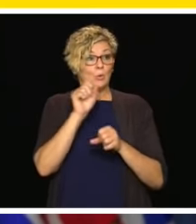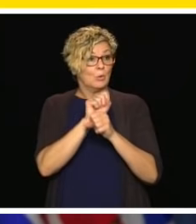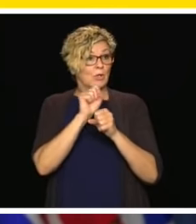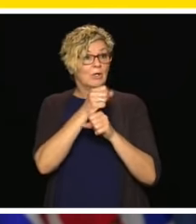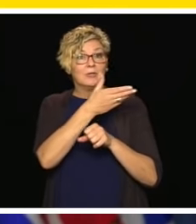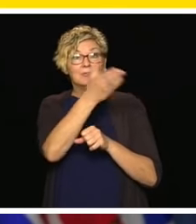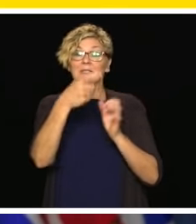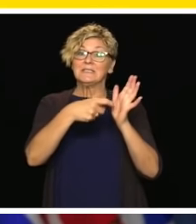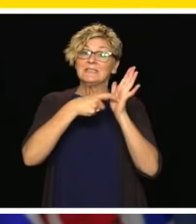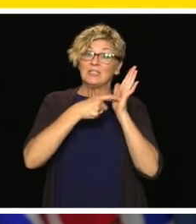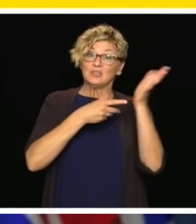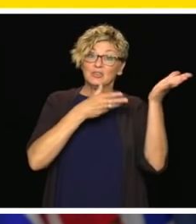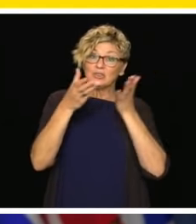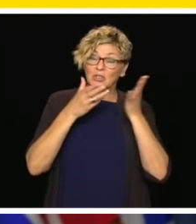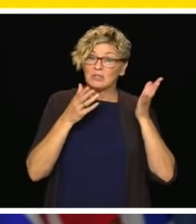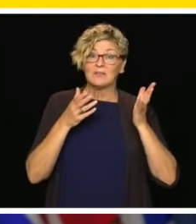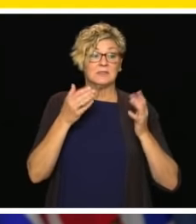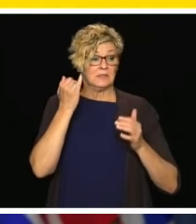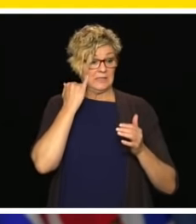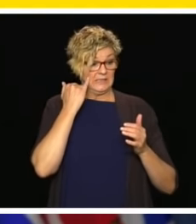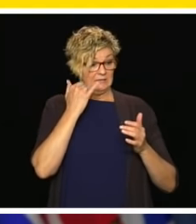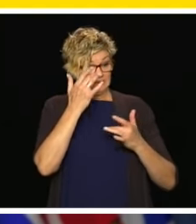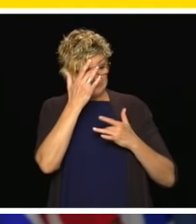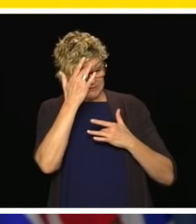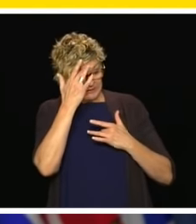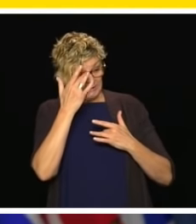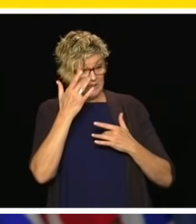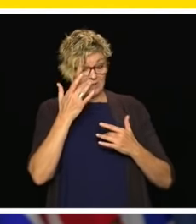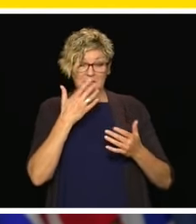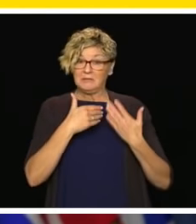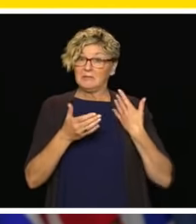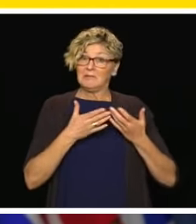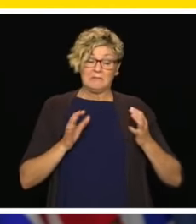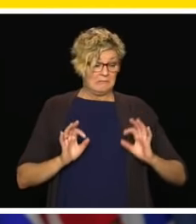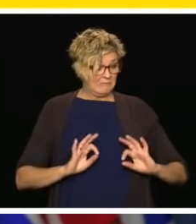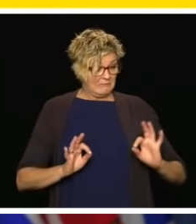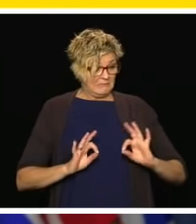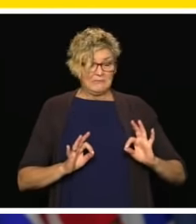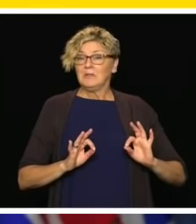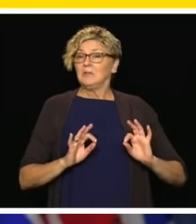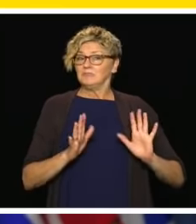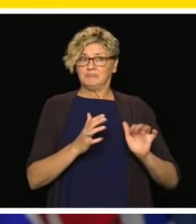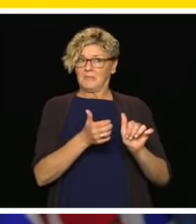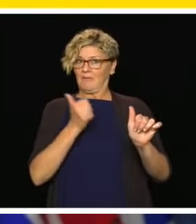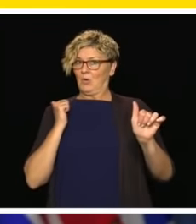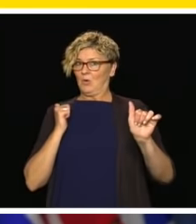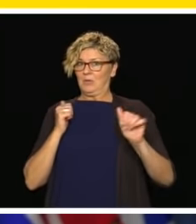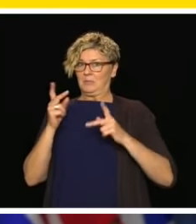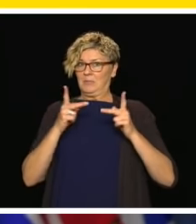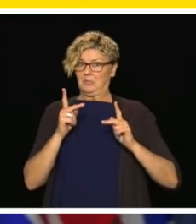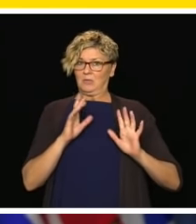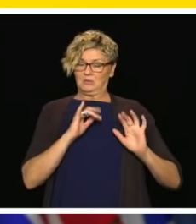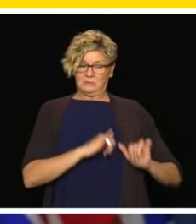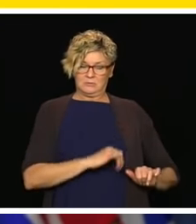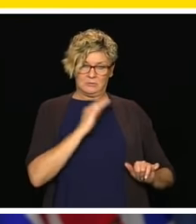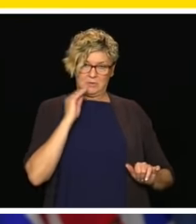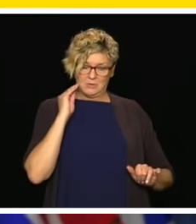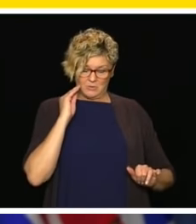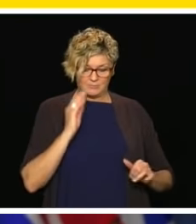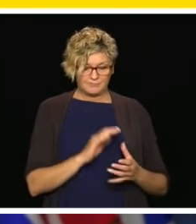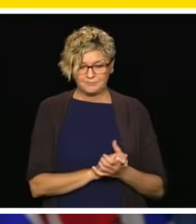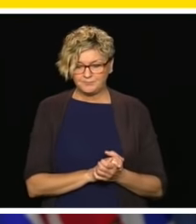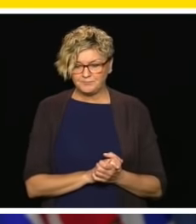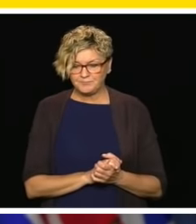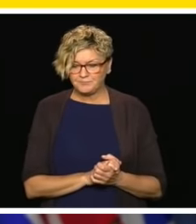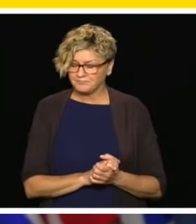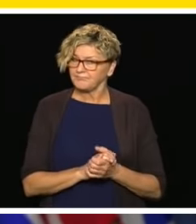have worked, as I said, for a number of weeks with education unions on developing a very strong health